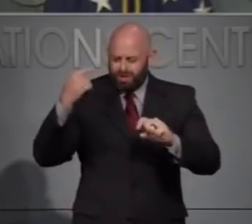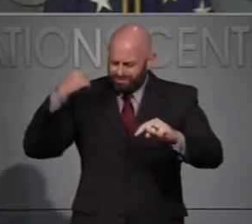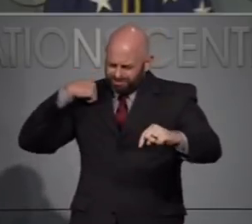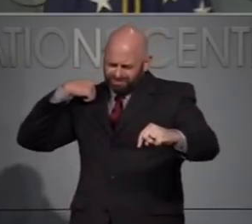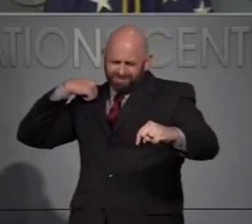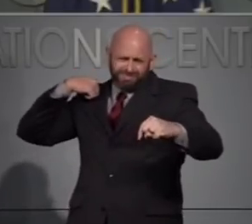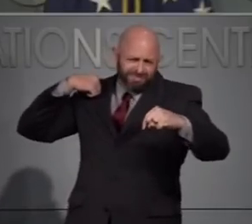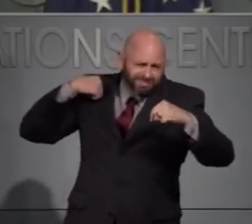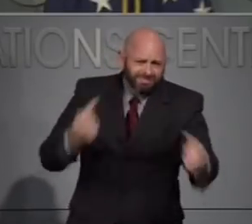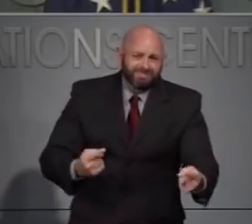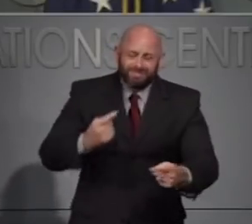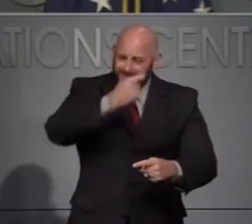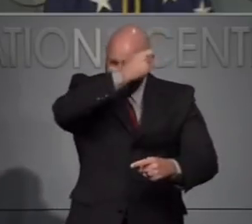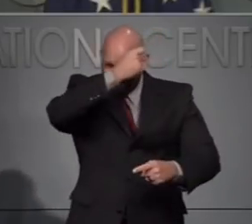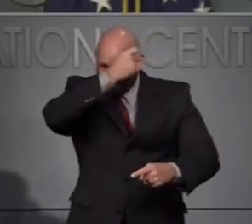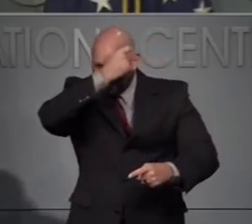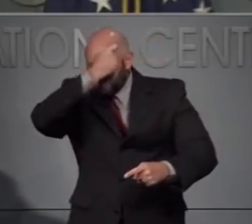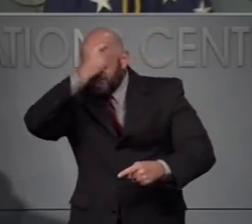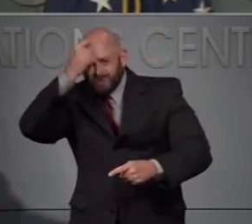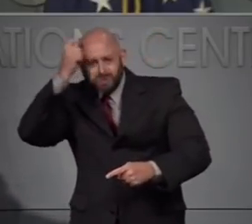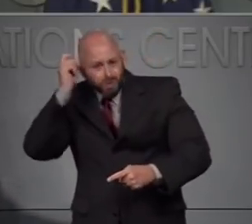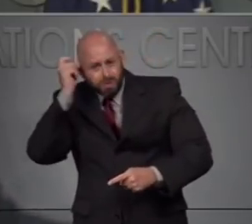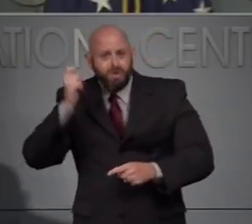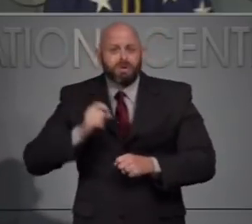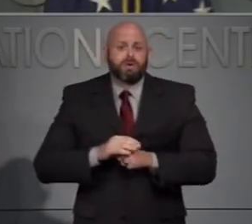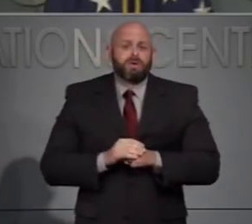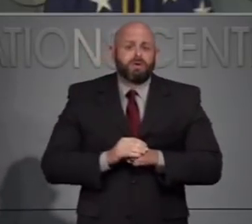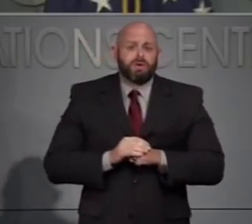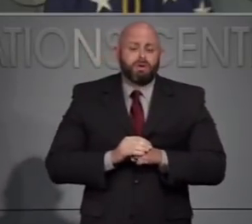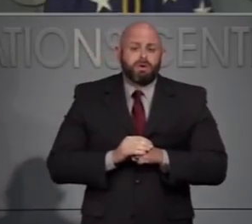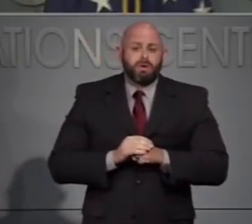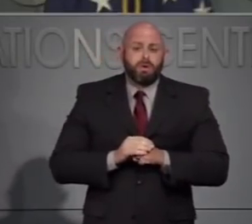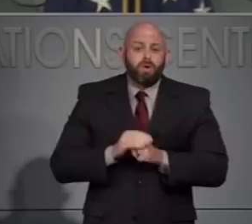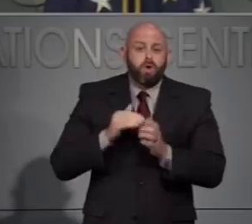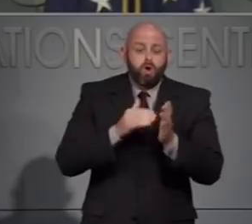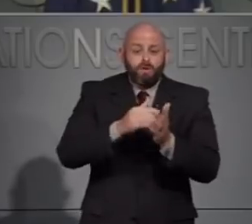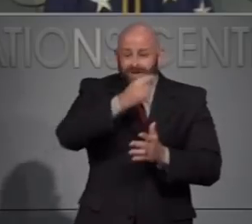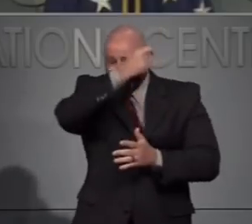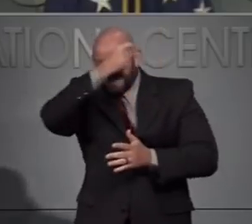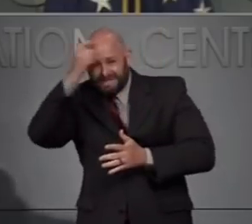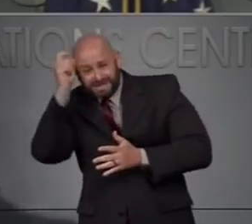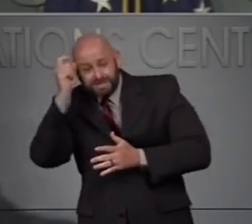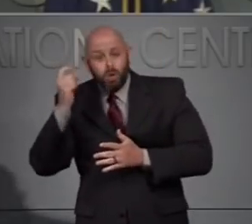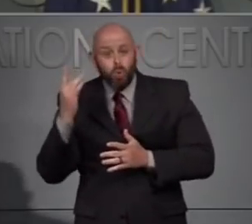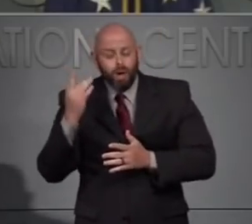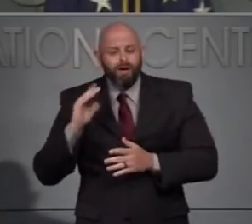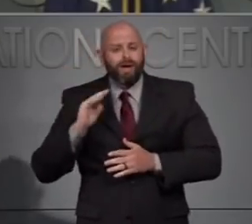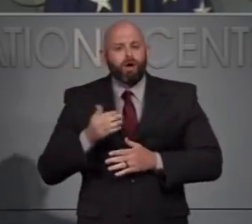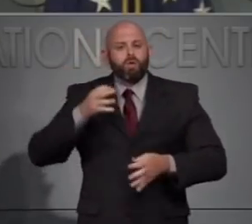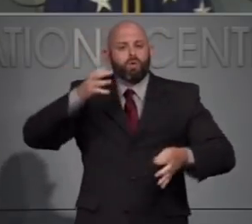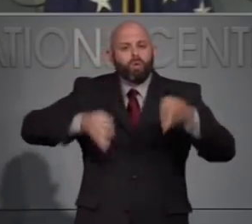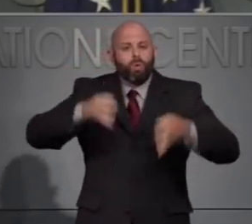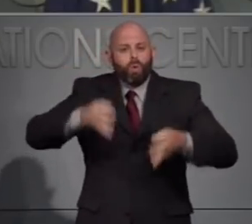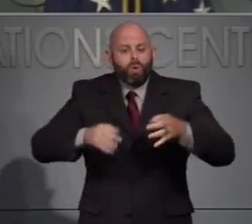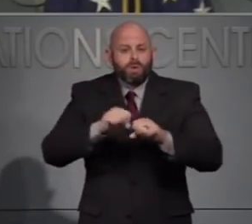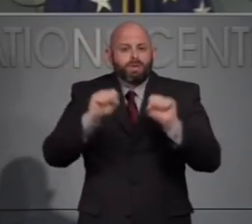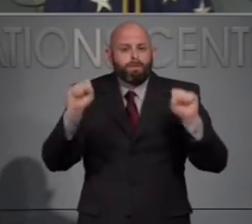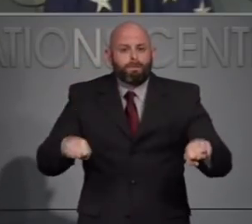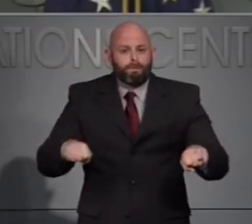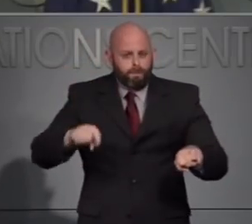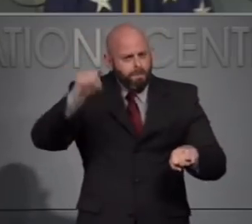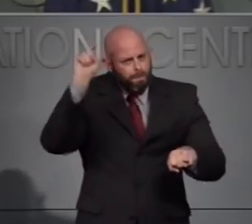trauma. Too often, that trauma was inflicted by a criminal justice system that should protect them